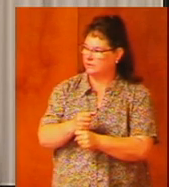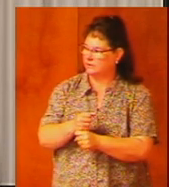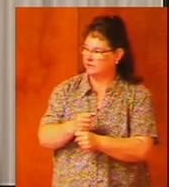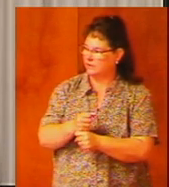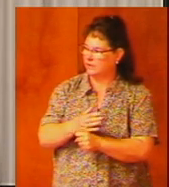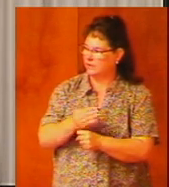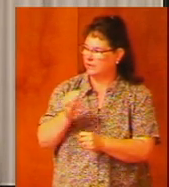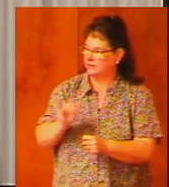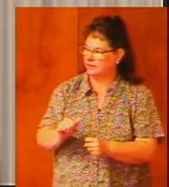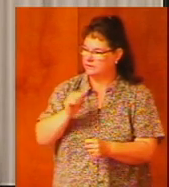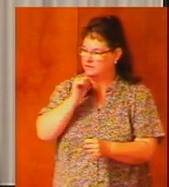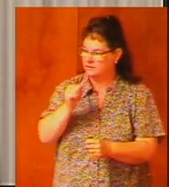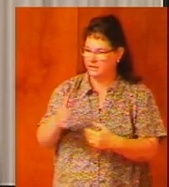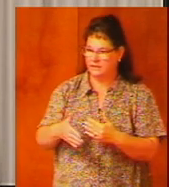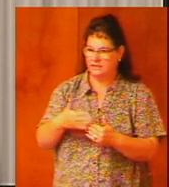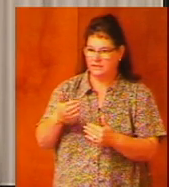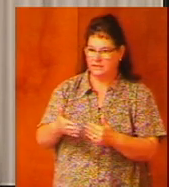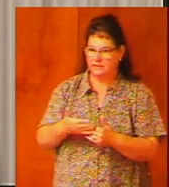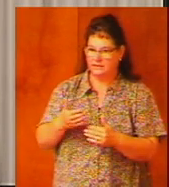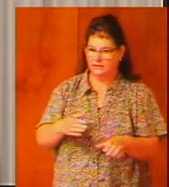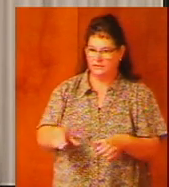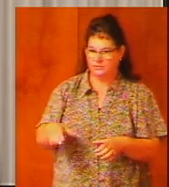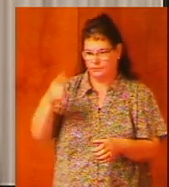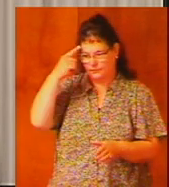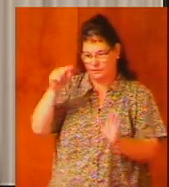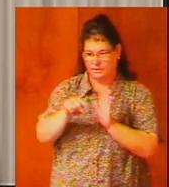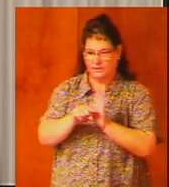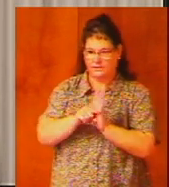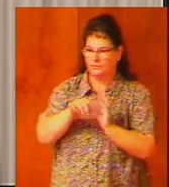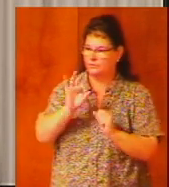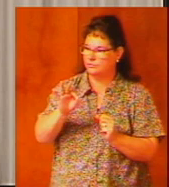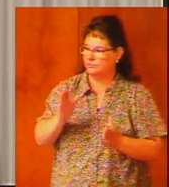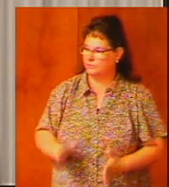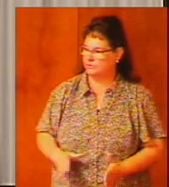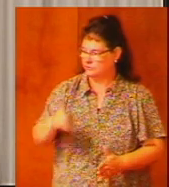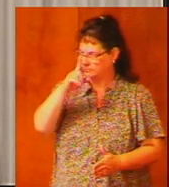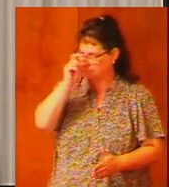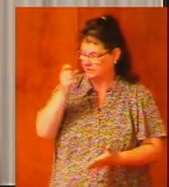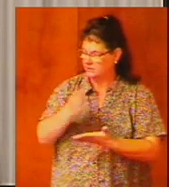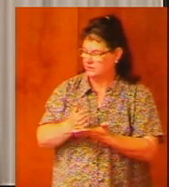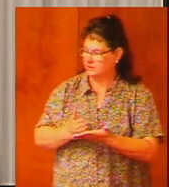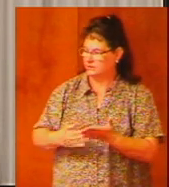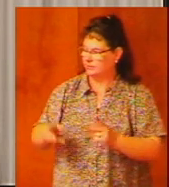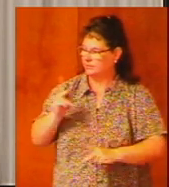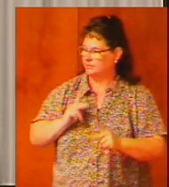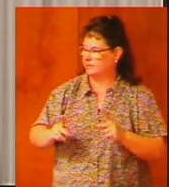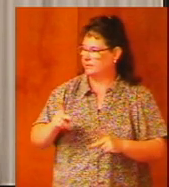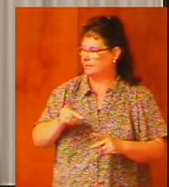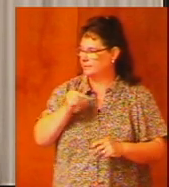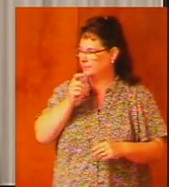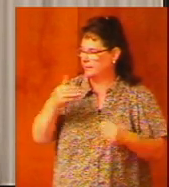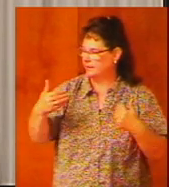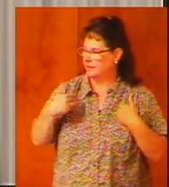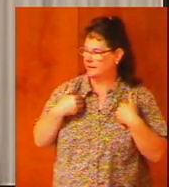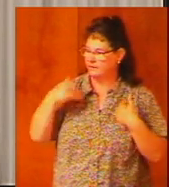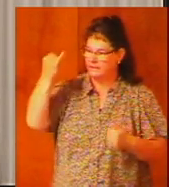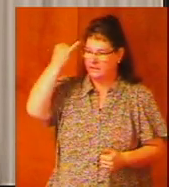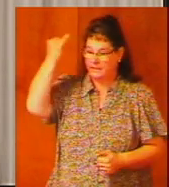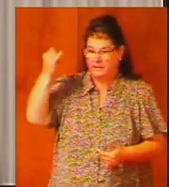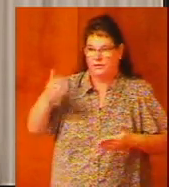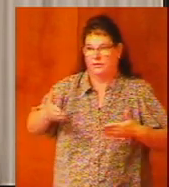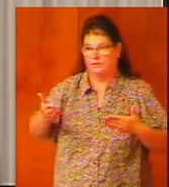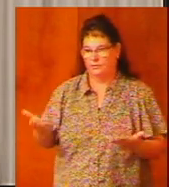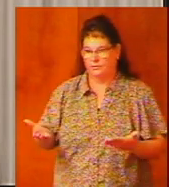and that's not an easy task for a gospel preacher because there are some folks who have the idea